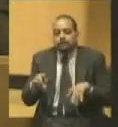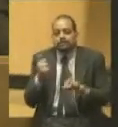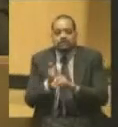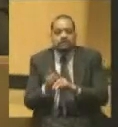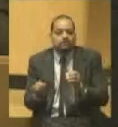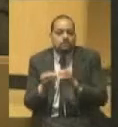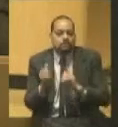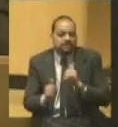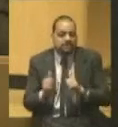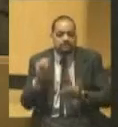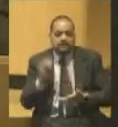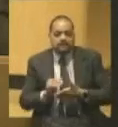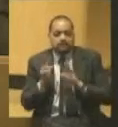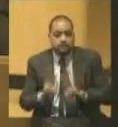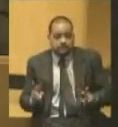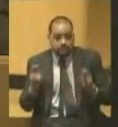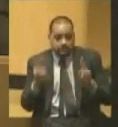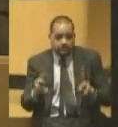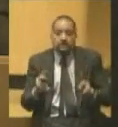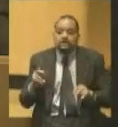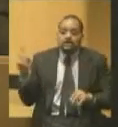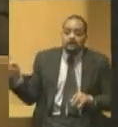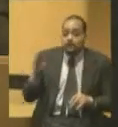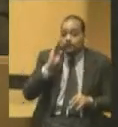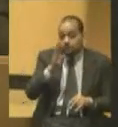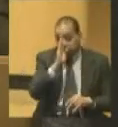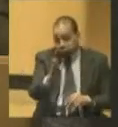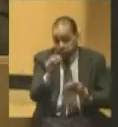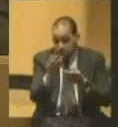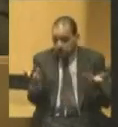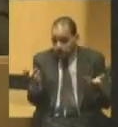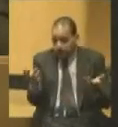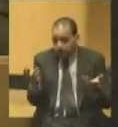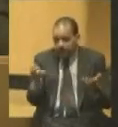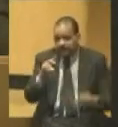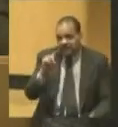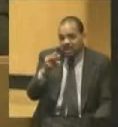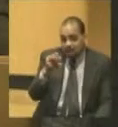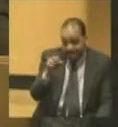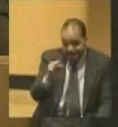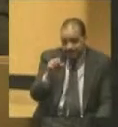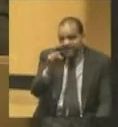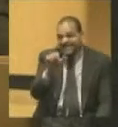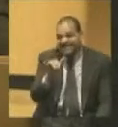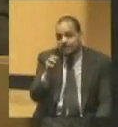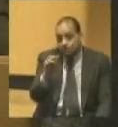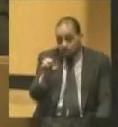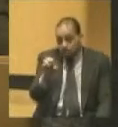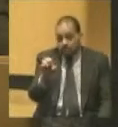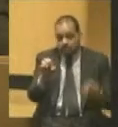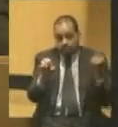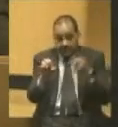Now, I'm going to put it bluntly right here, Thomas Seymour was